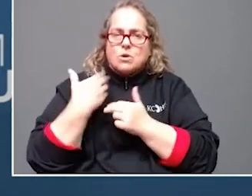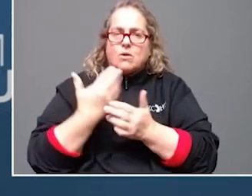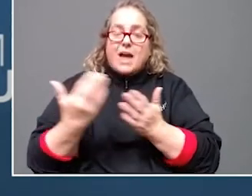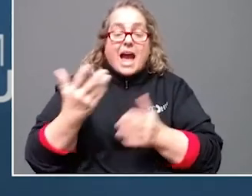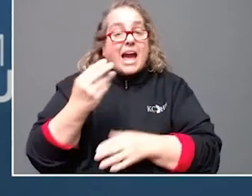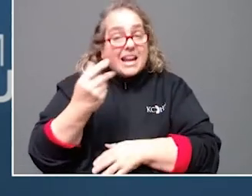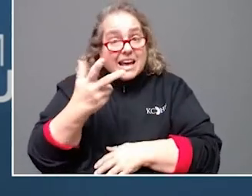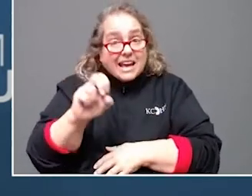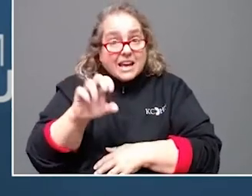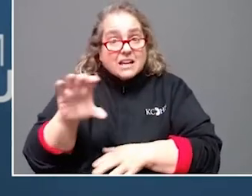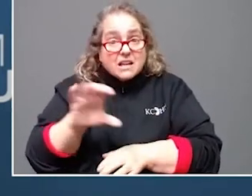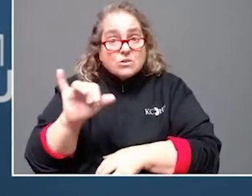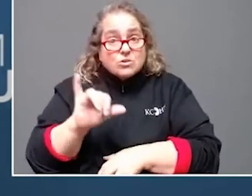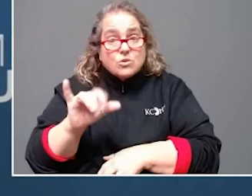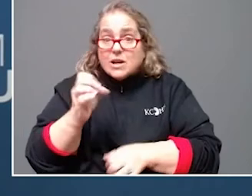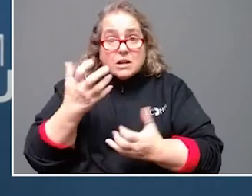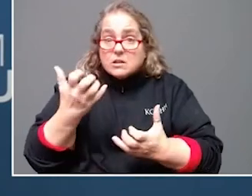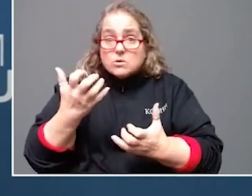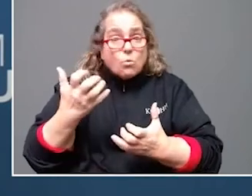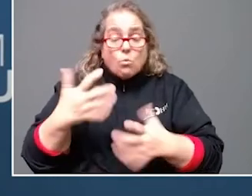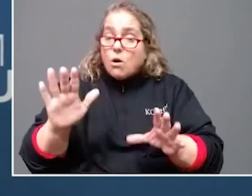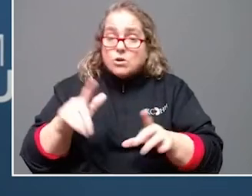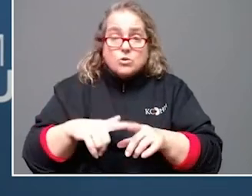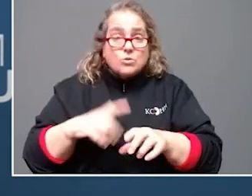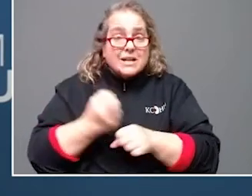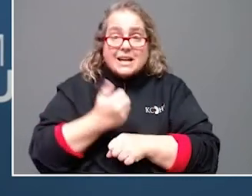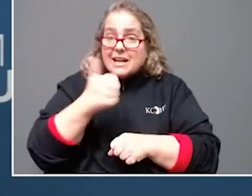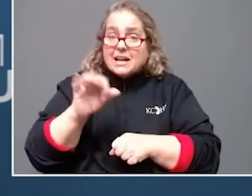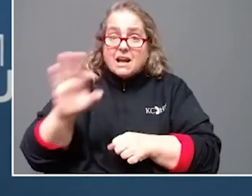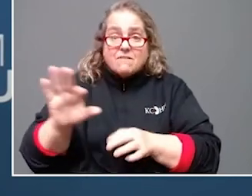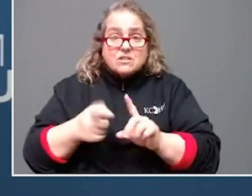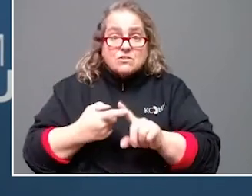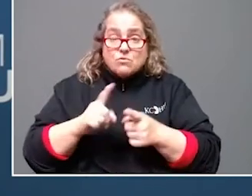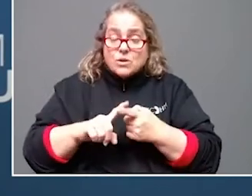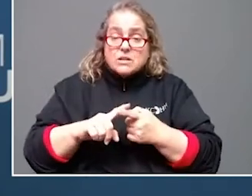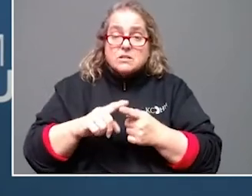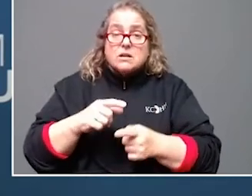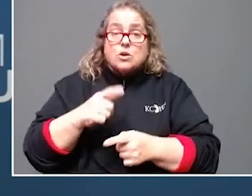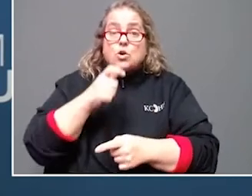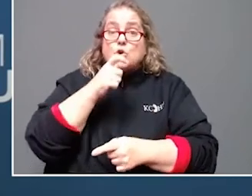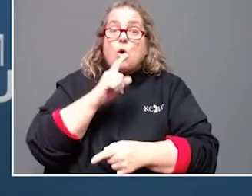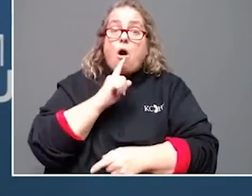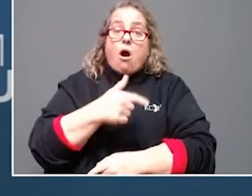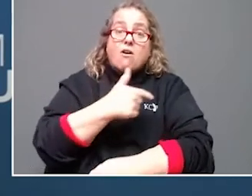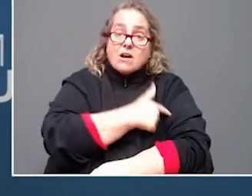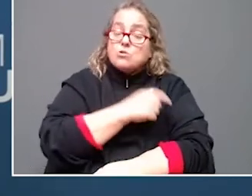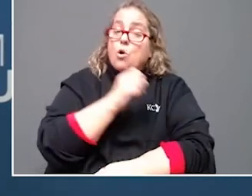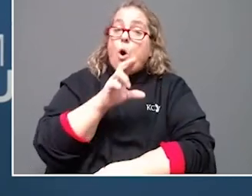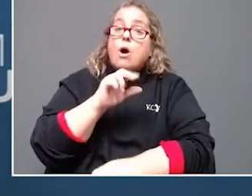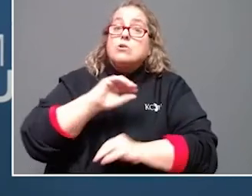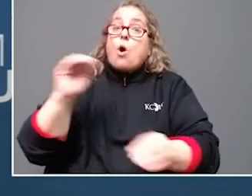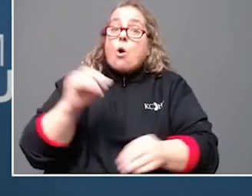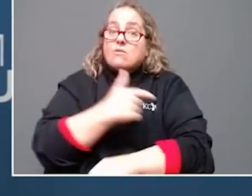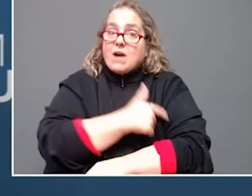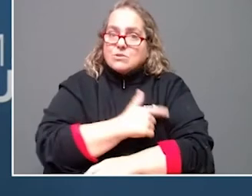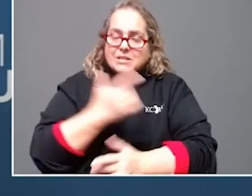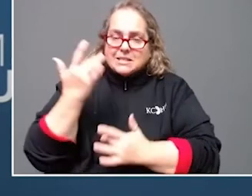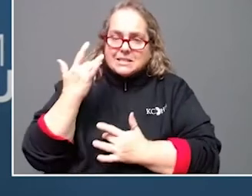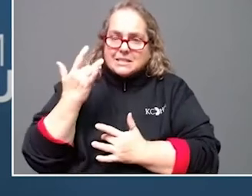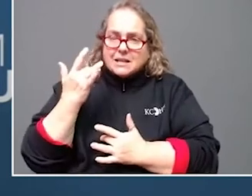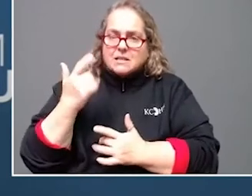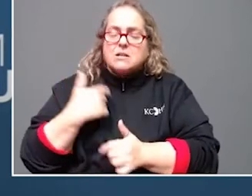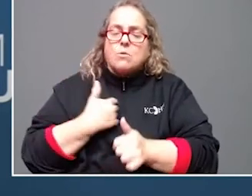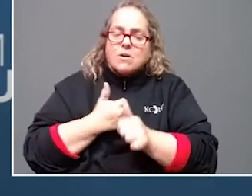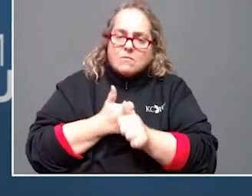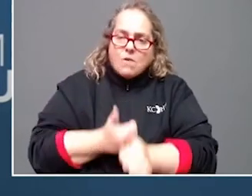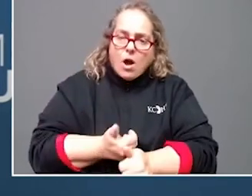-19. Beshear said his son has a mild case of the virus, and the rest of the family has so far all tested negative. All members